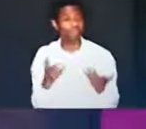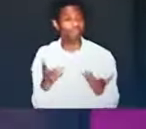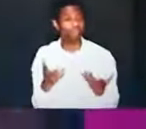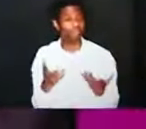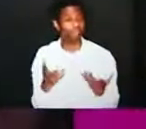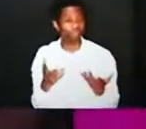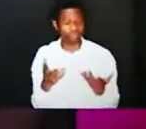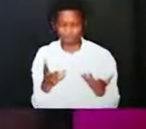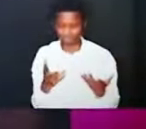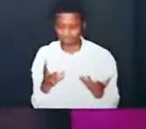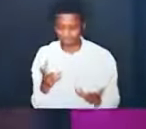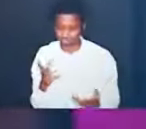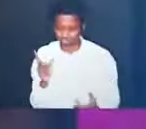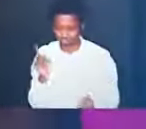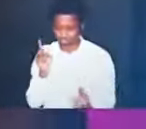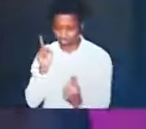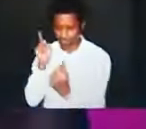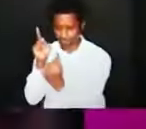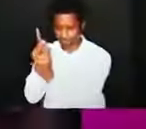our muscles on the devil